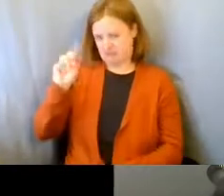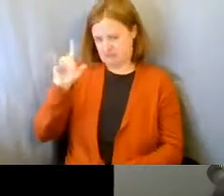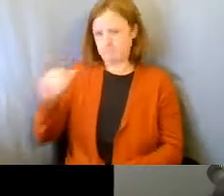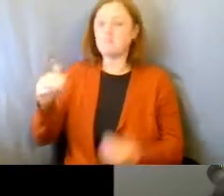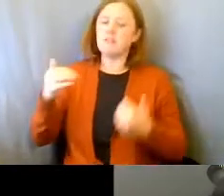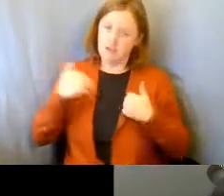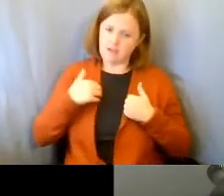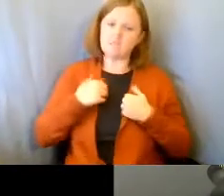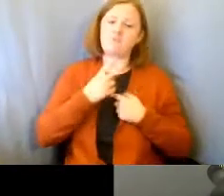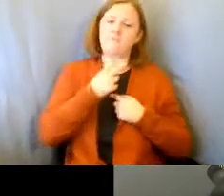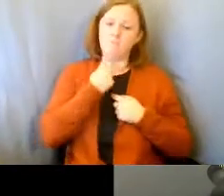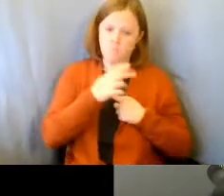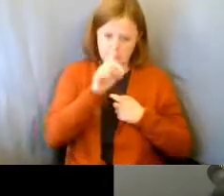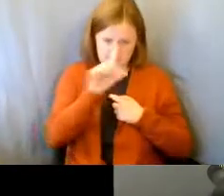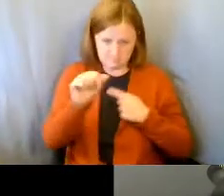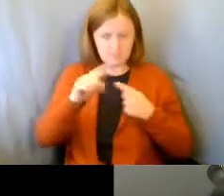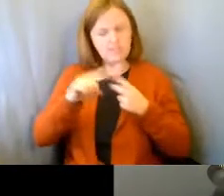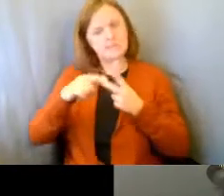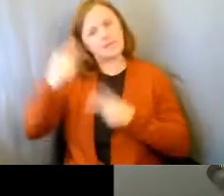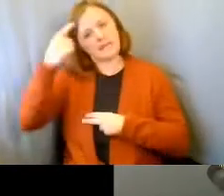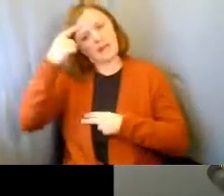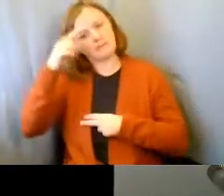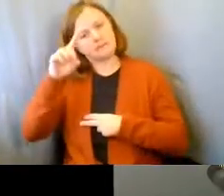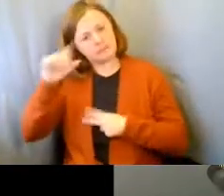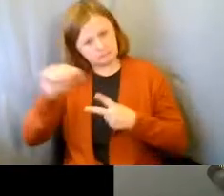both verbally and cognitively.